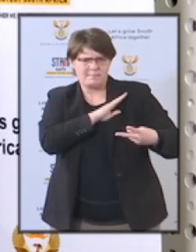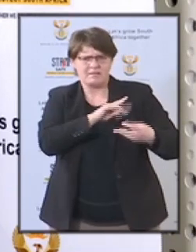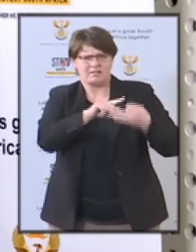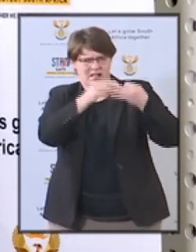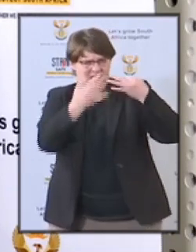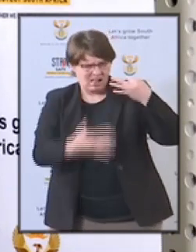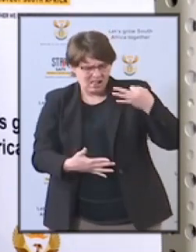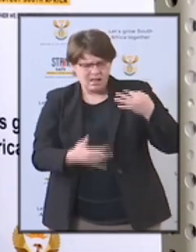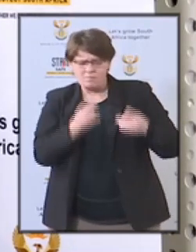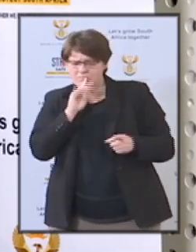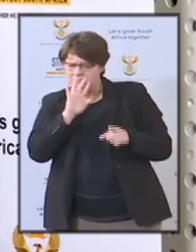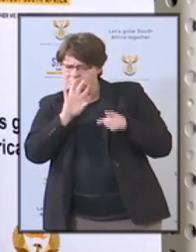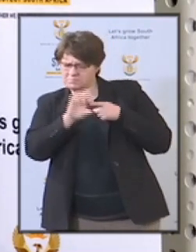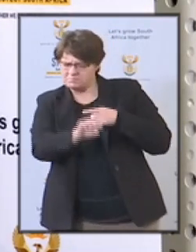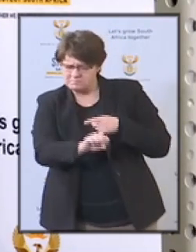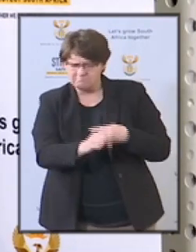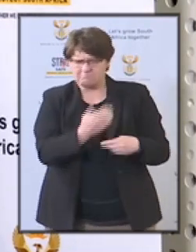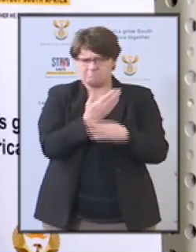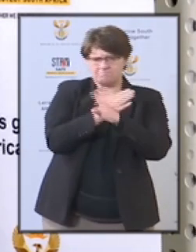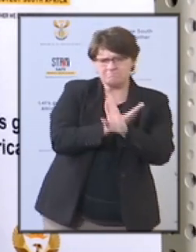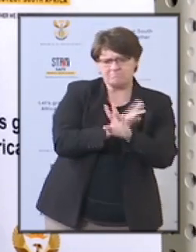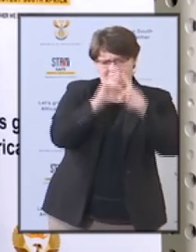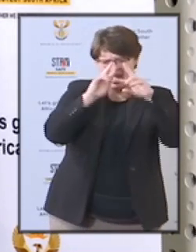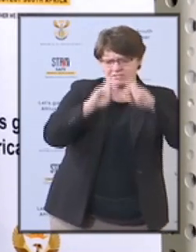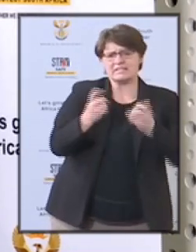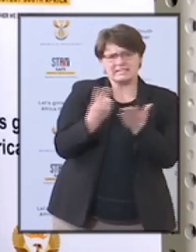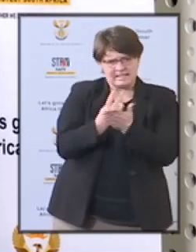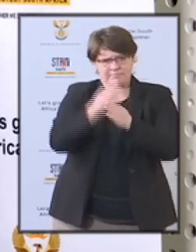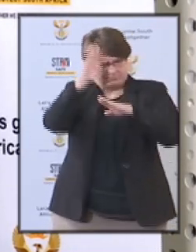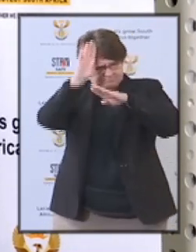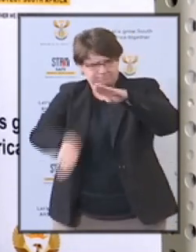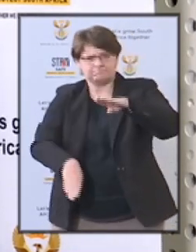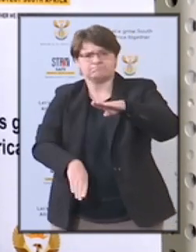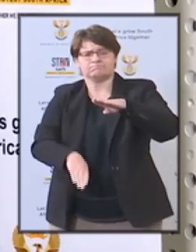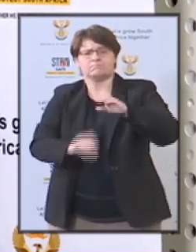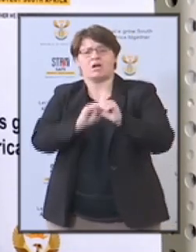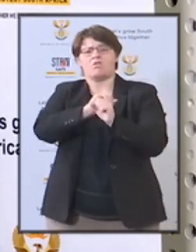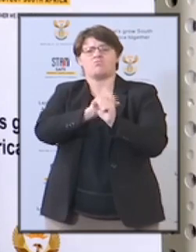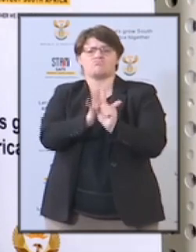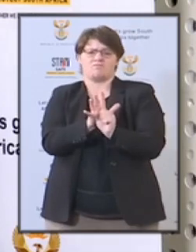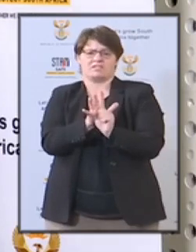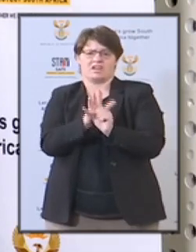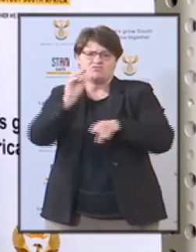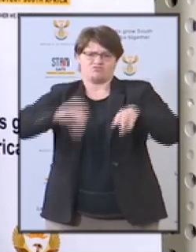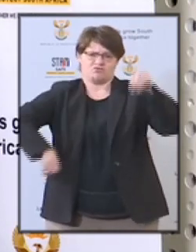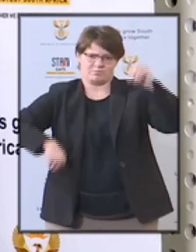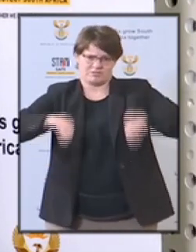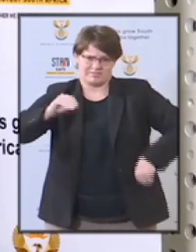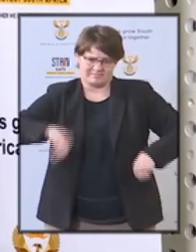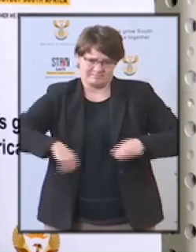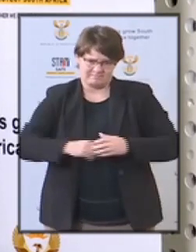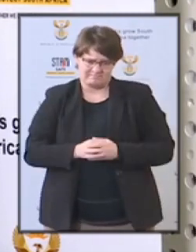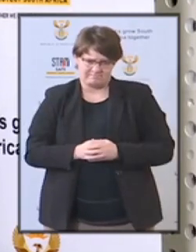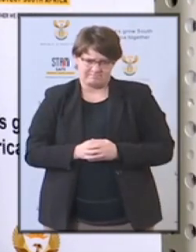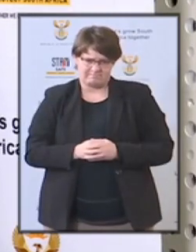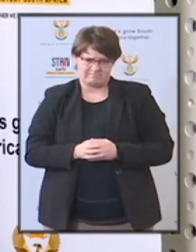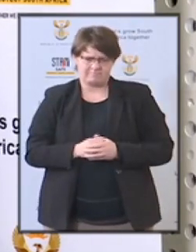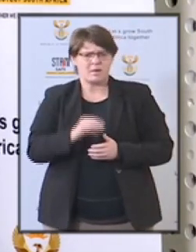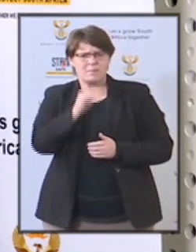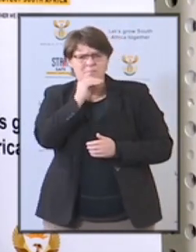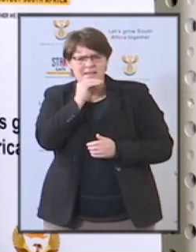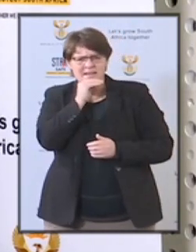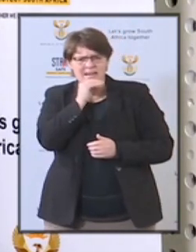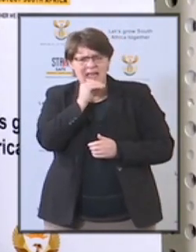detect, investigate and prosecute COVID-related corruption. It comprises the financial intelligence